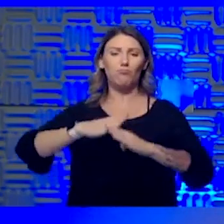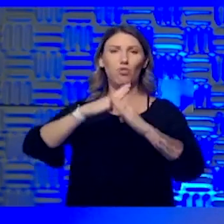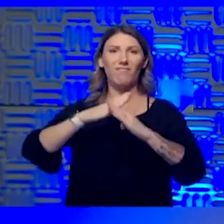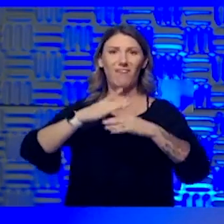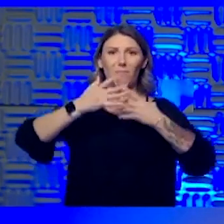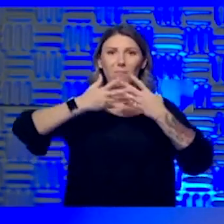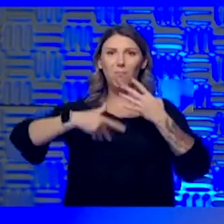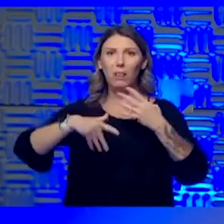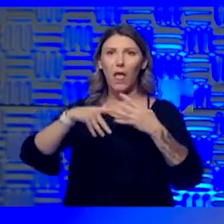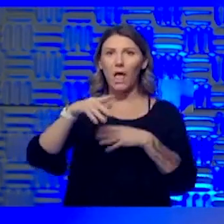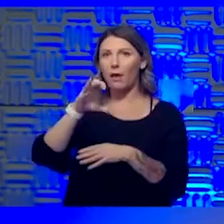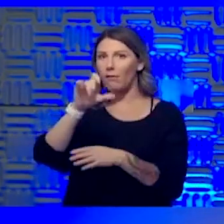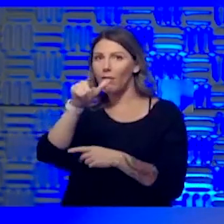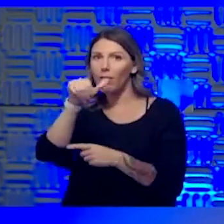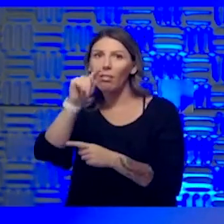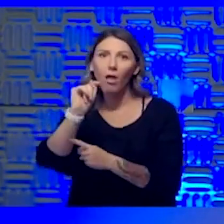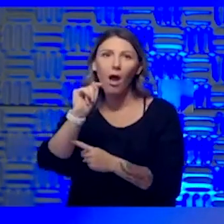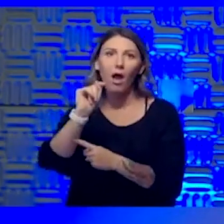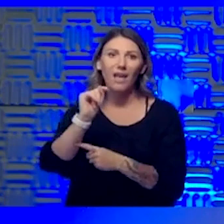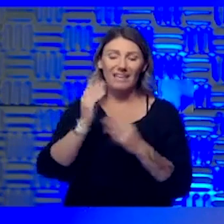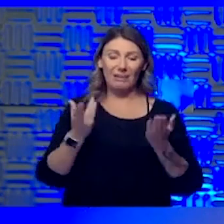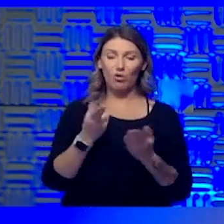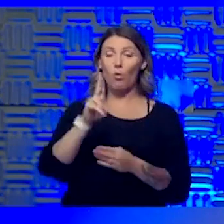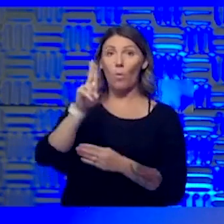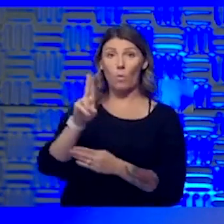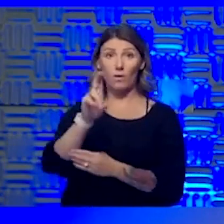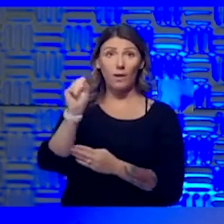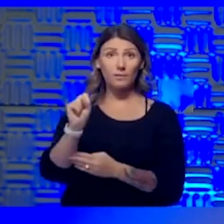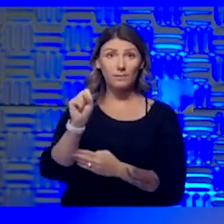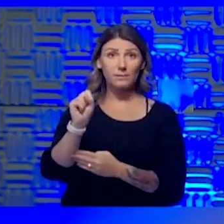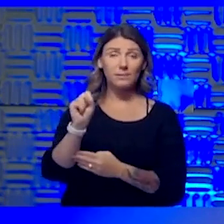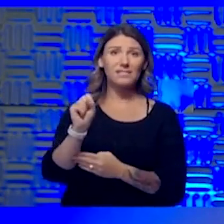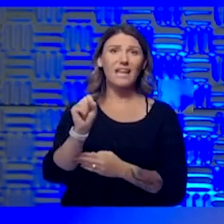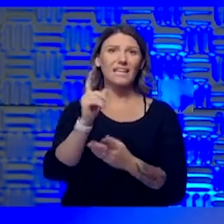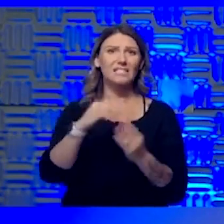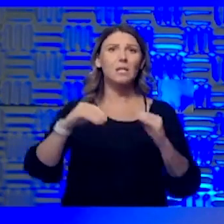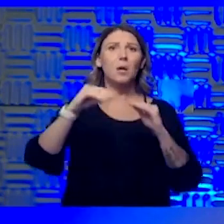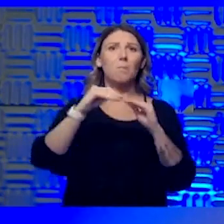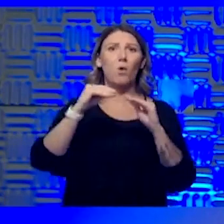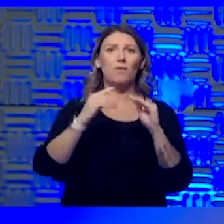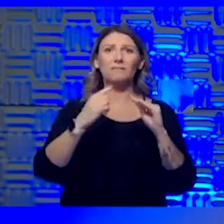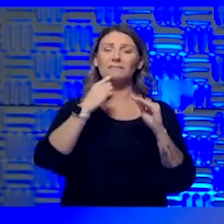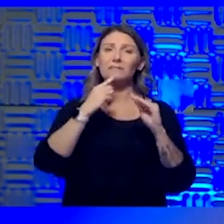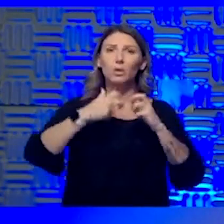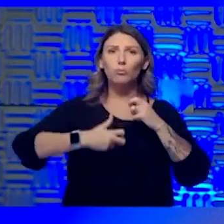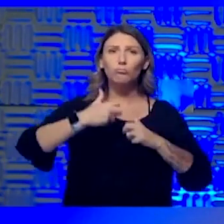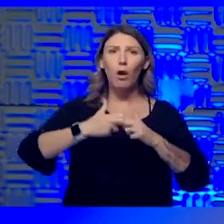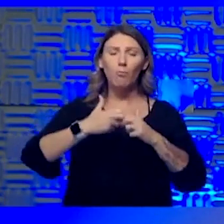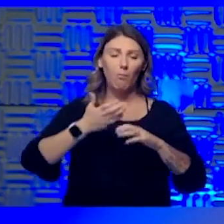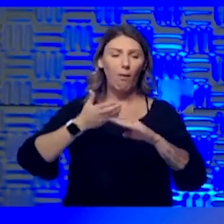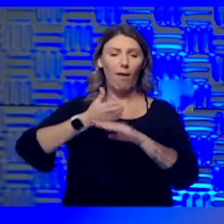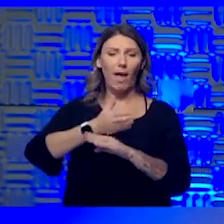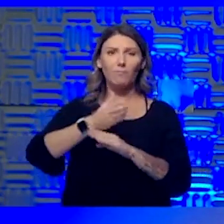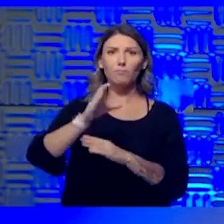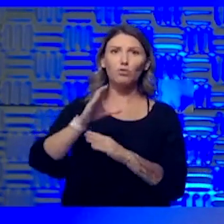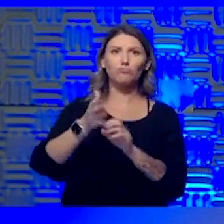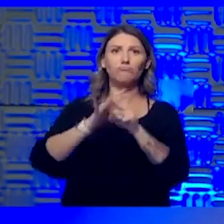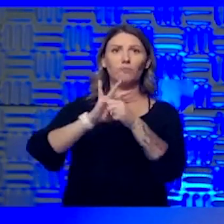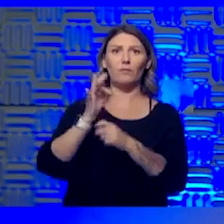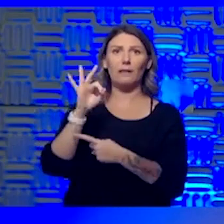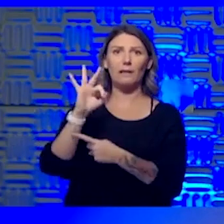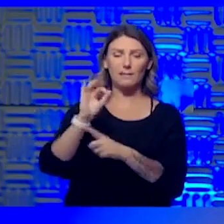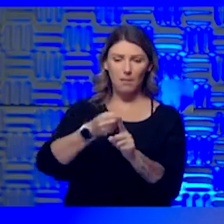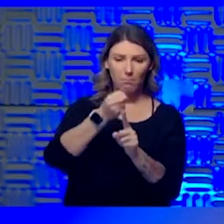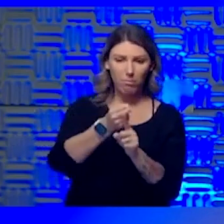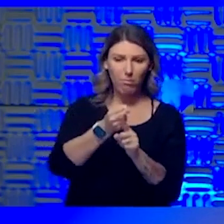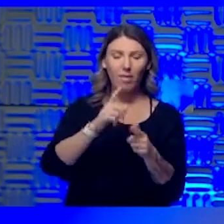the United States, it seems like that is becoming more and more of a significant sequelae or problem after you get the infection. Um, we hear stories all the